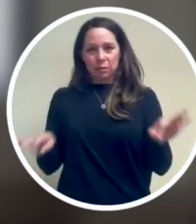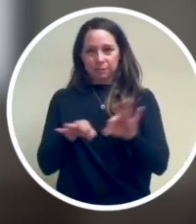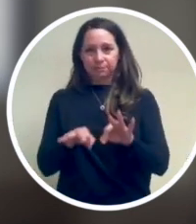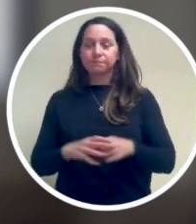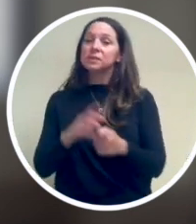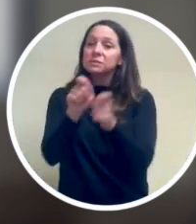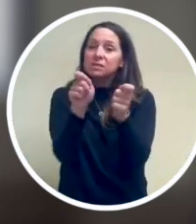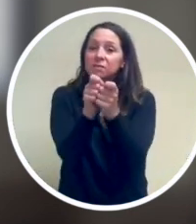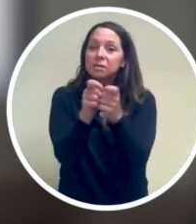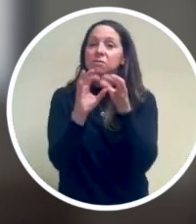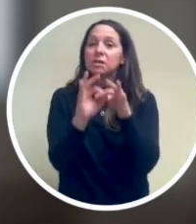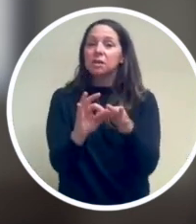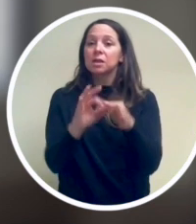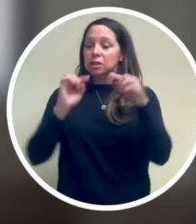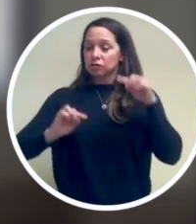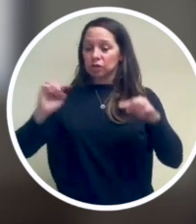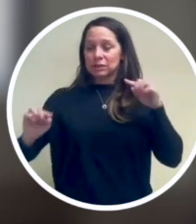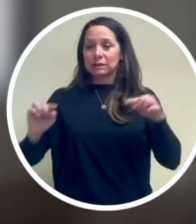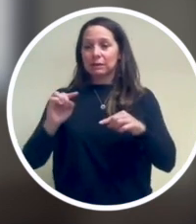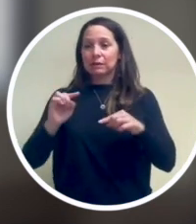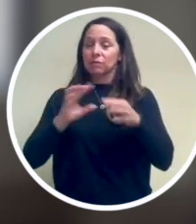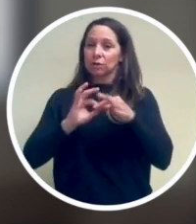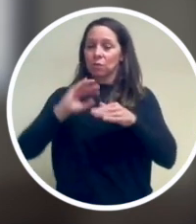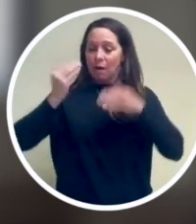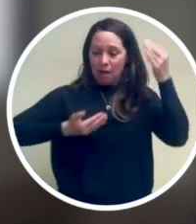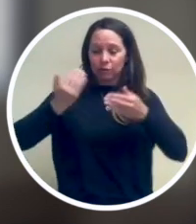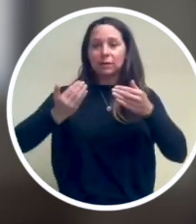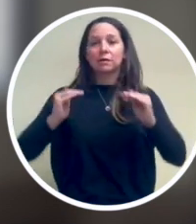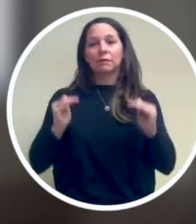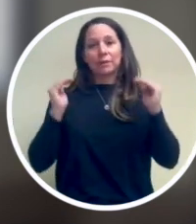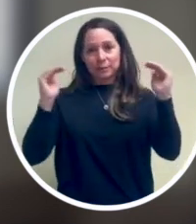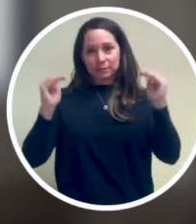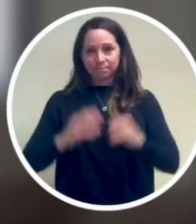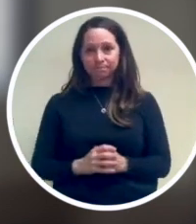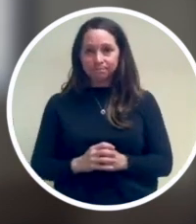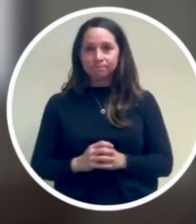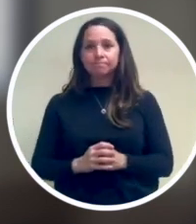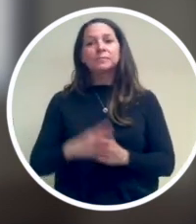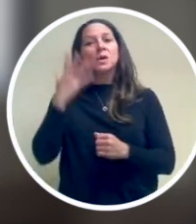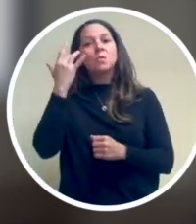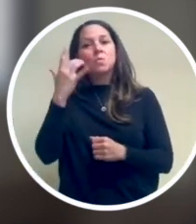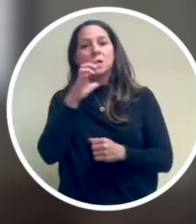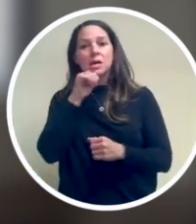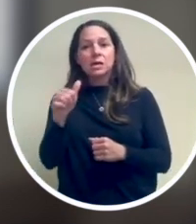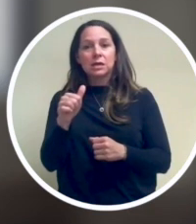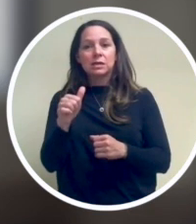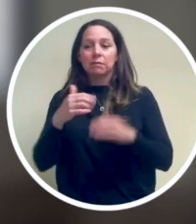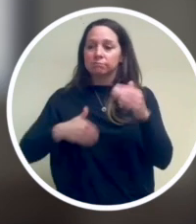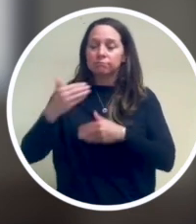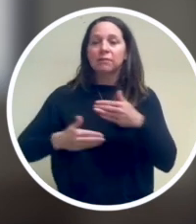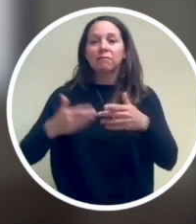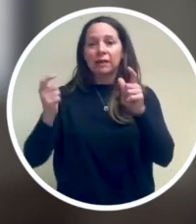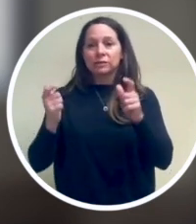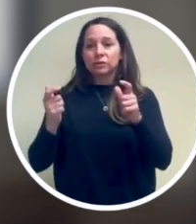organization, particularly when it comes to diversity in hiring and advancement. Why are we not moving faster